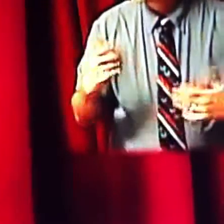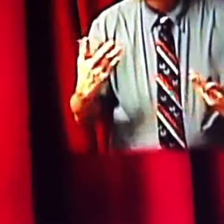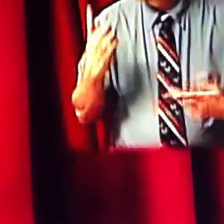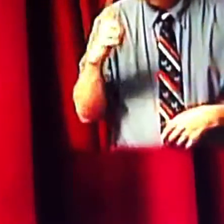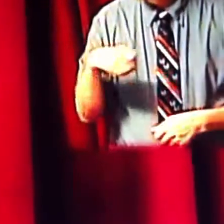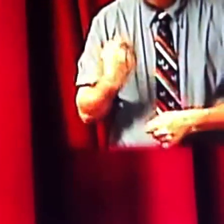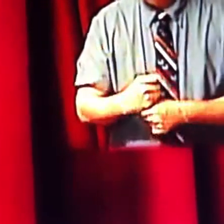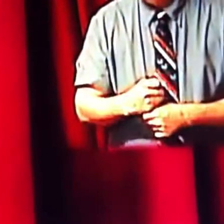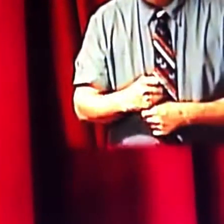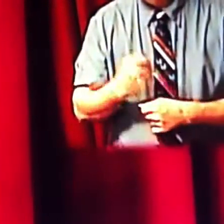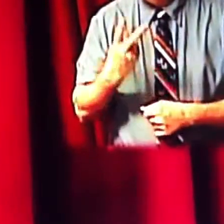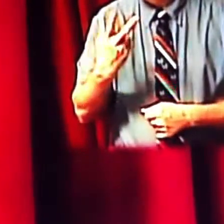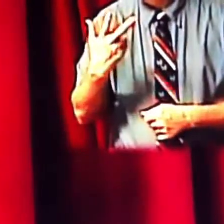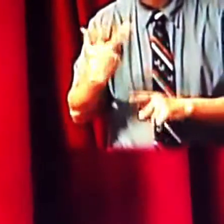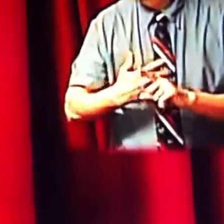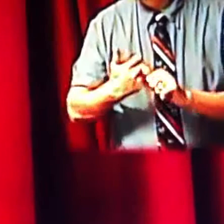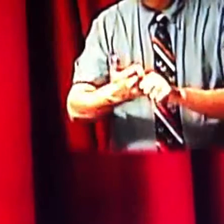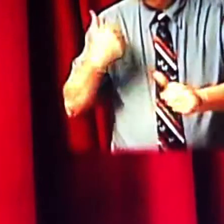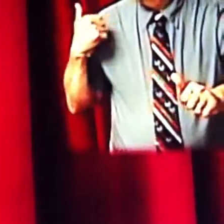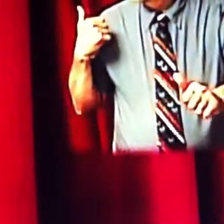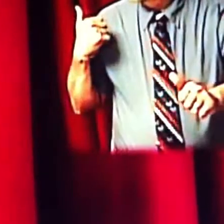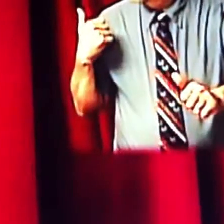and two or three months behind.